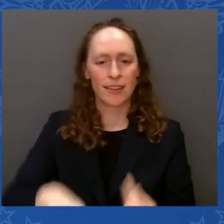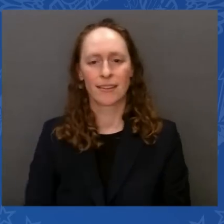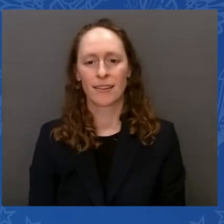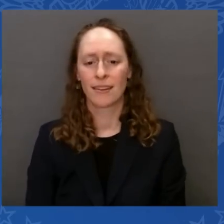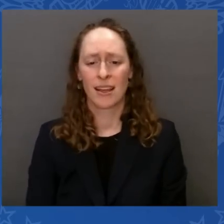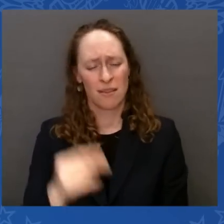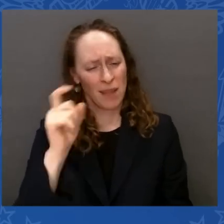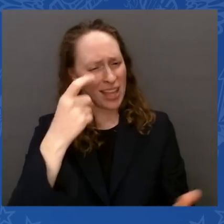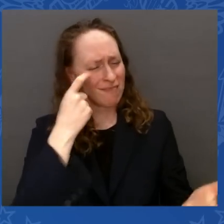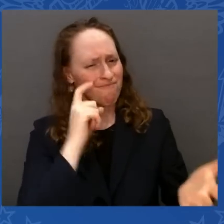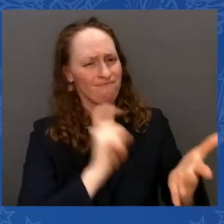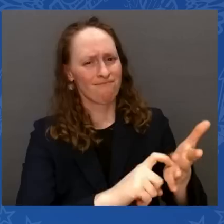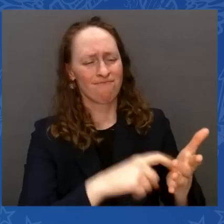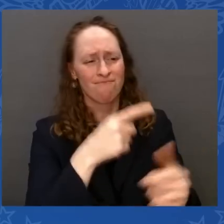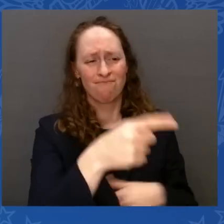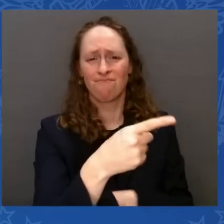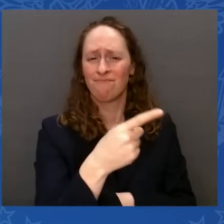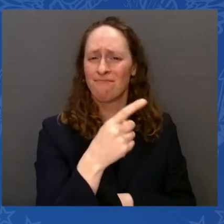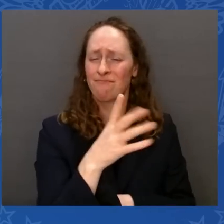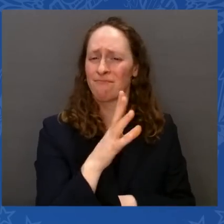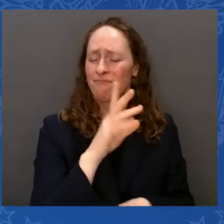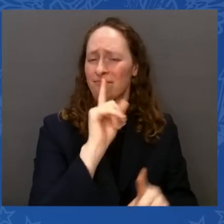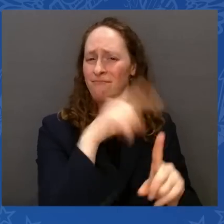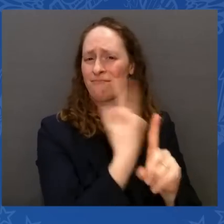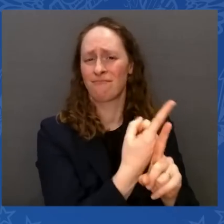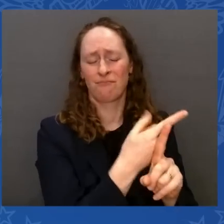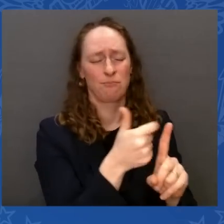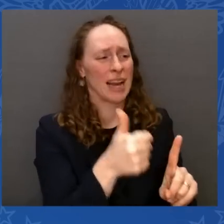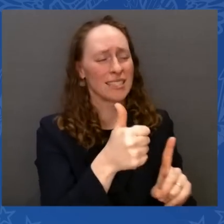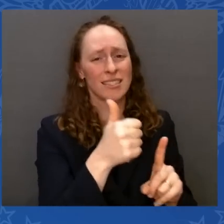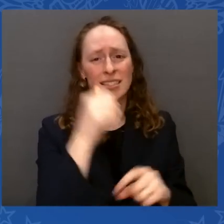because I worked with for so long. Nancy Pelosi. Nancy Stanley.